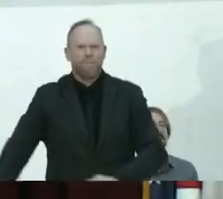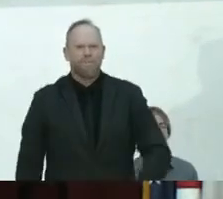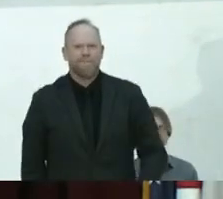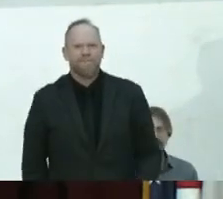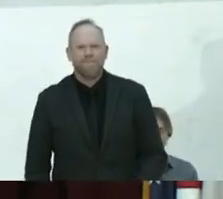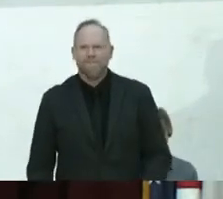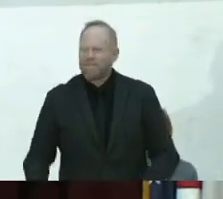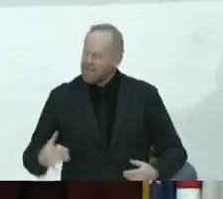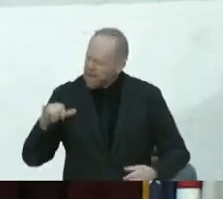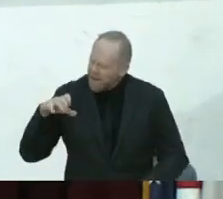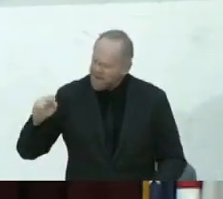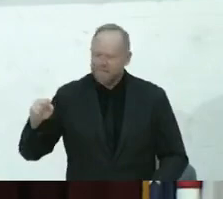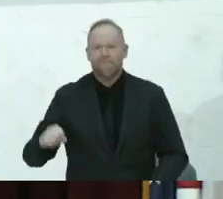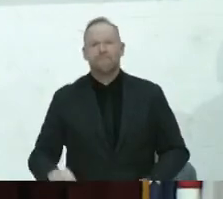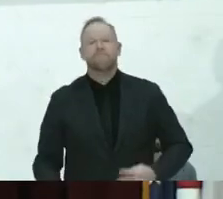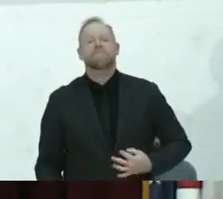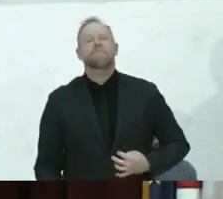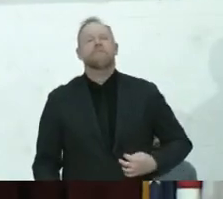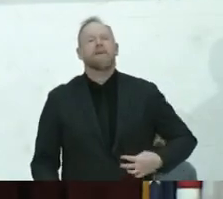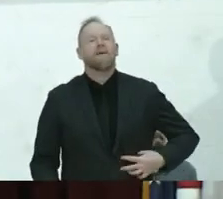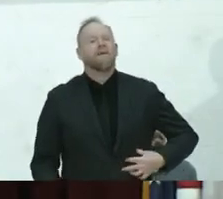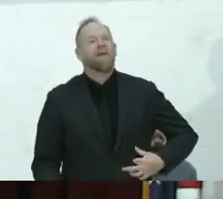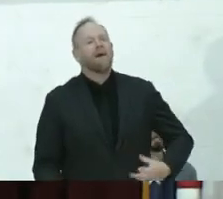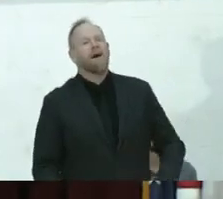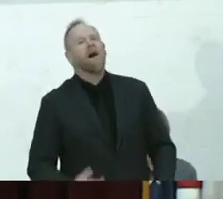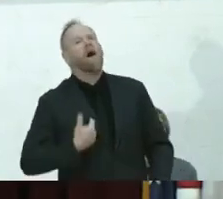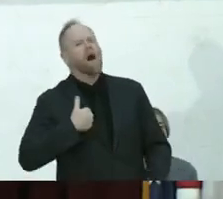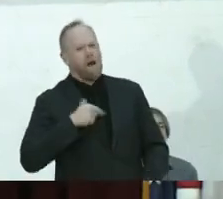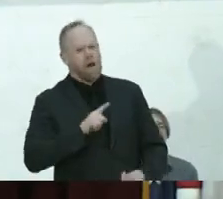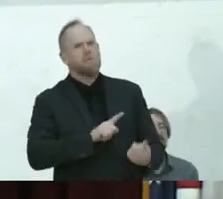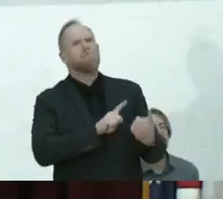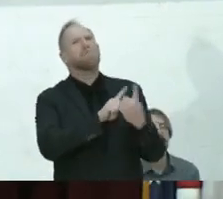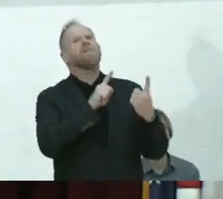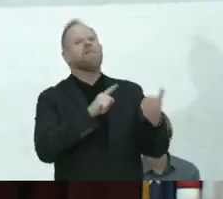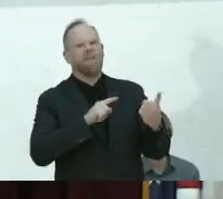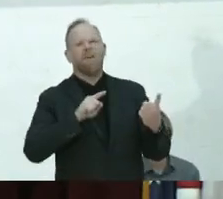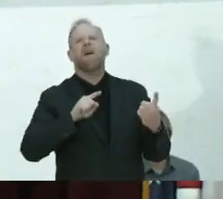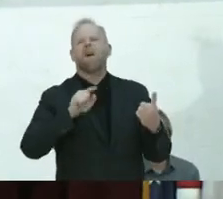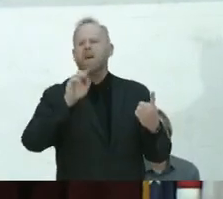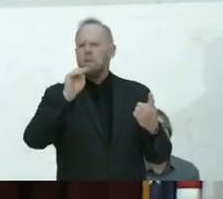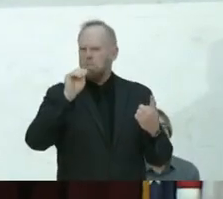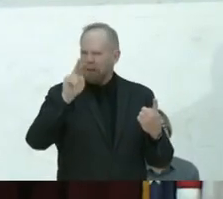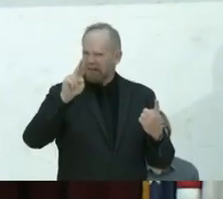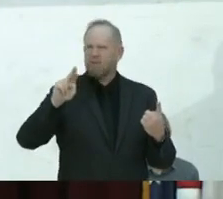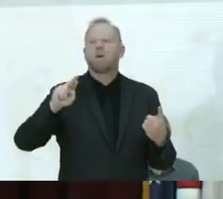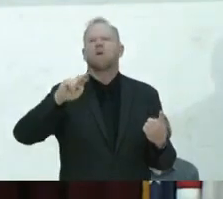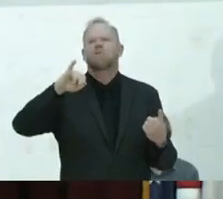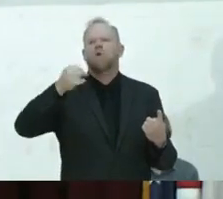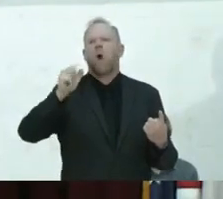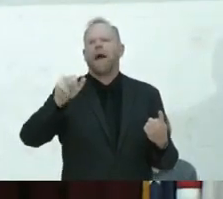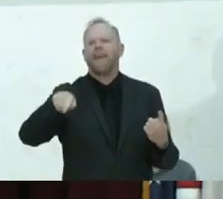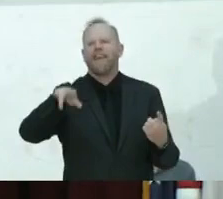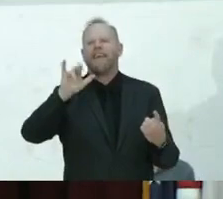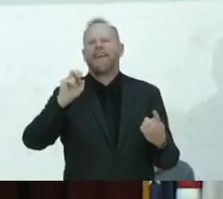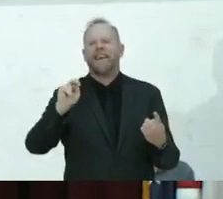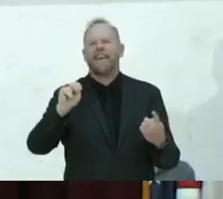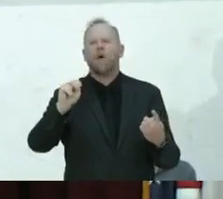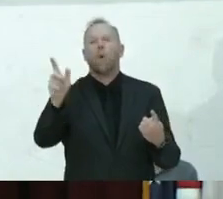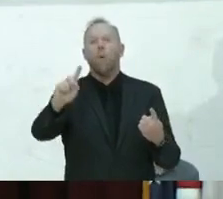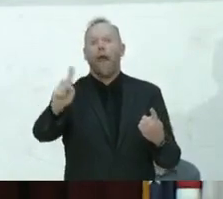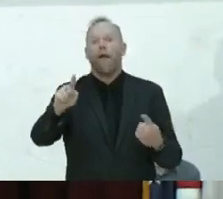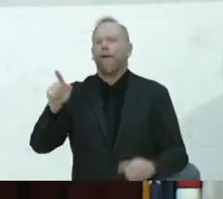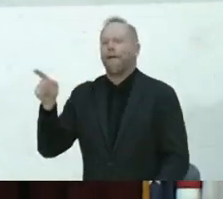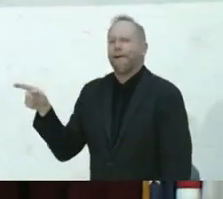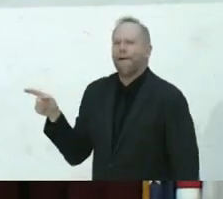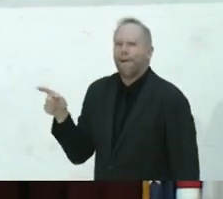Ah, yes. So I saw Mr. Joaquin in the restroom, and I was going to make a joke, but it feels